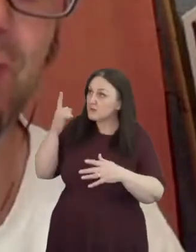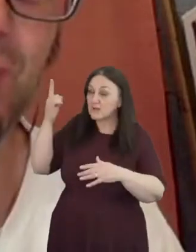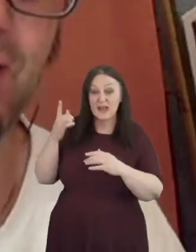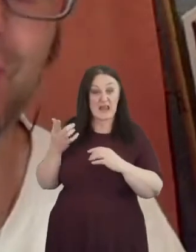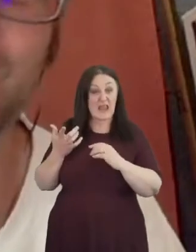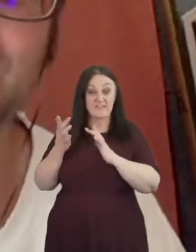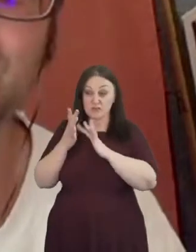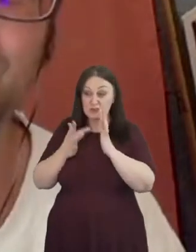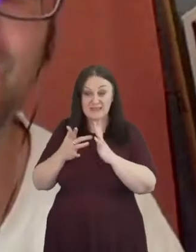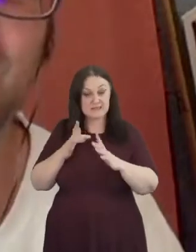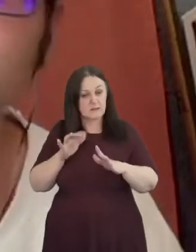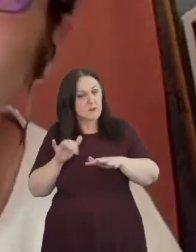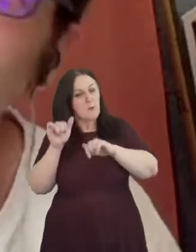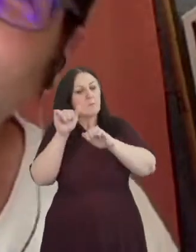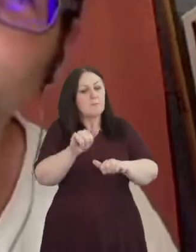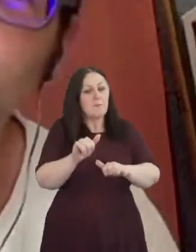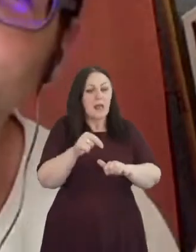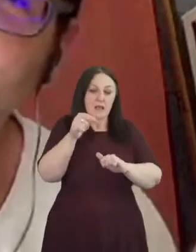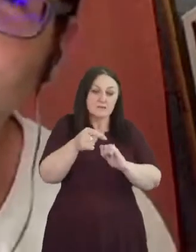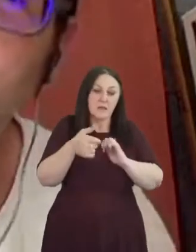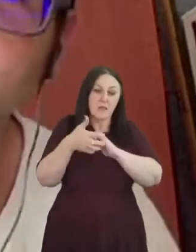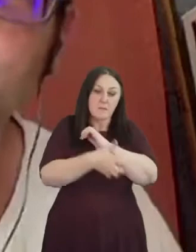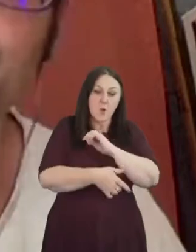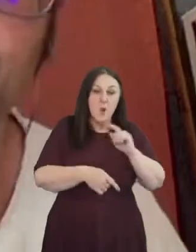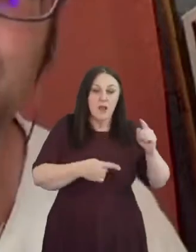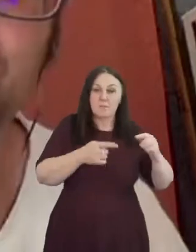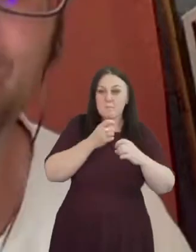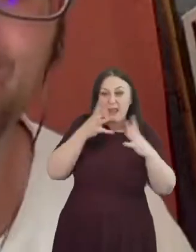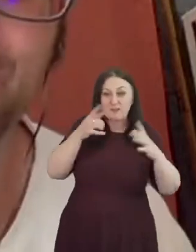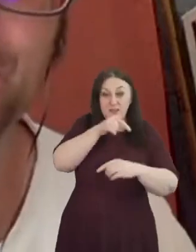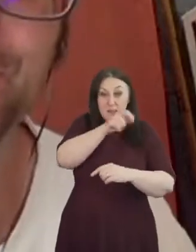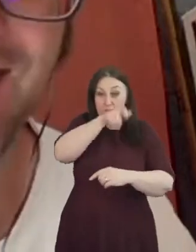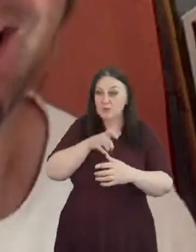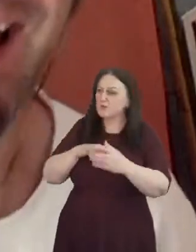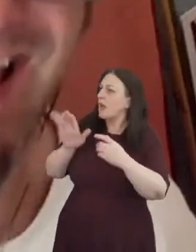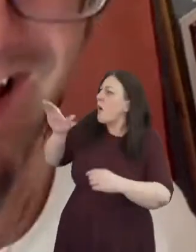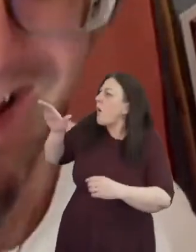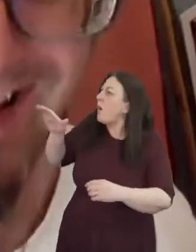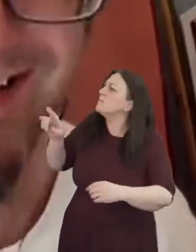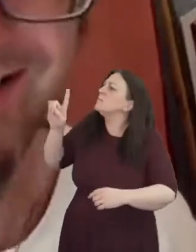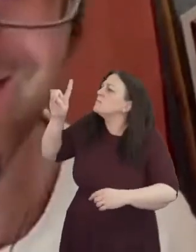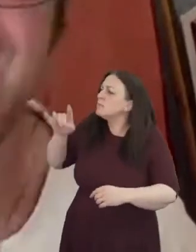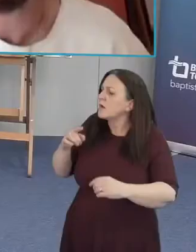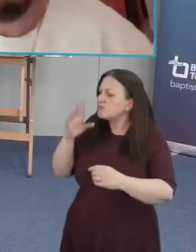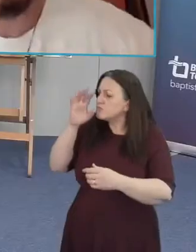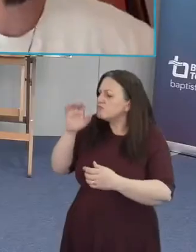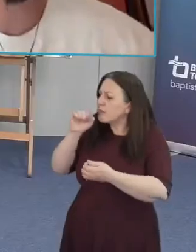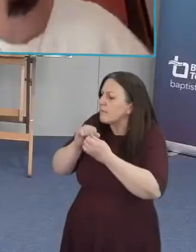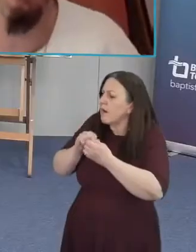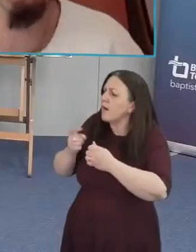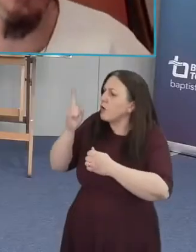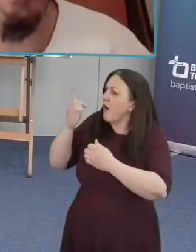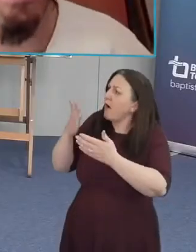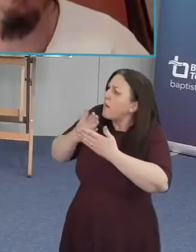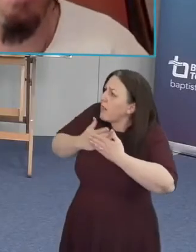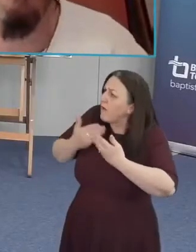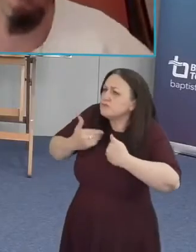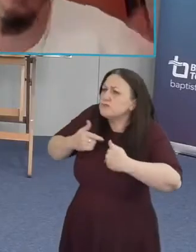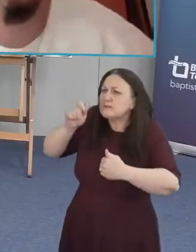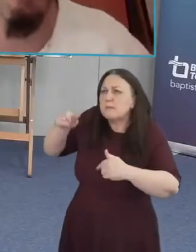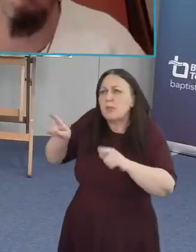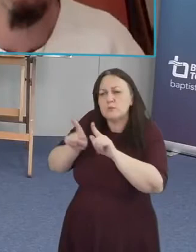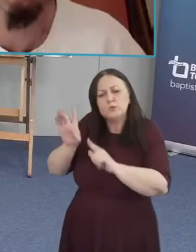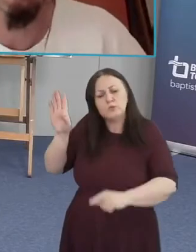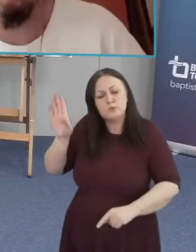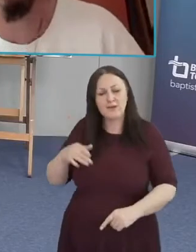audience might try to correct him and say oh no but god loves rich people too yes of course god loves